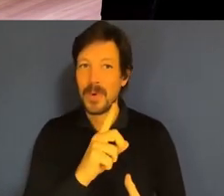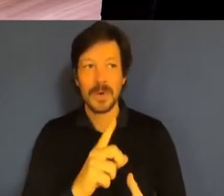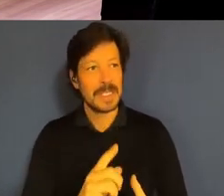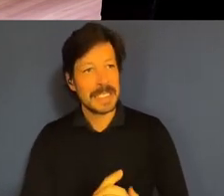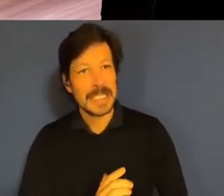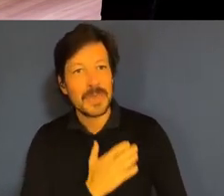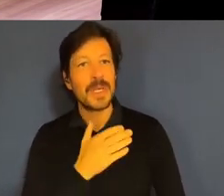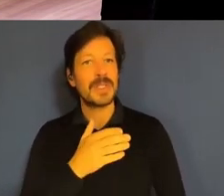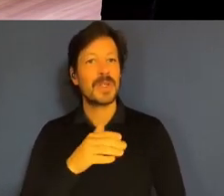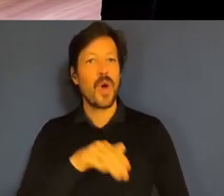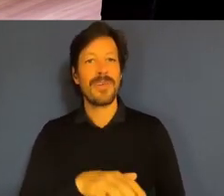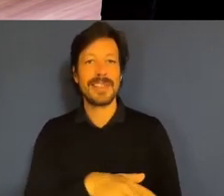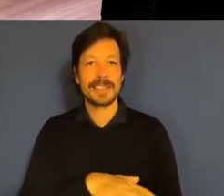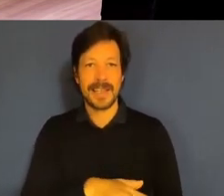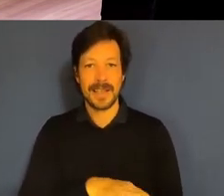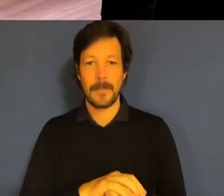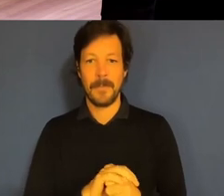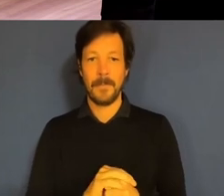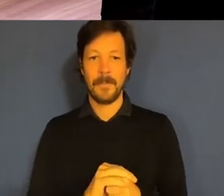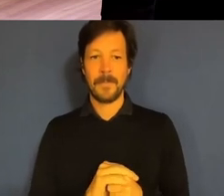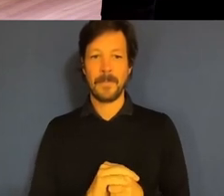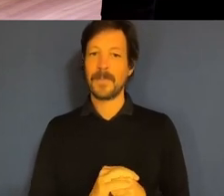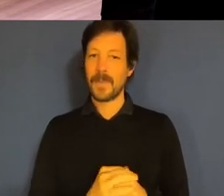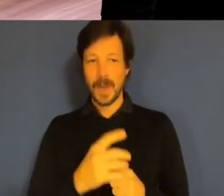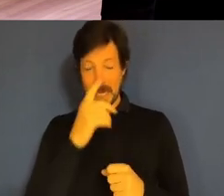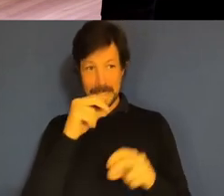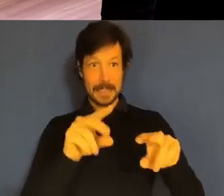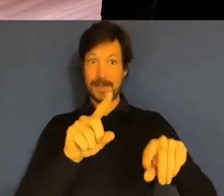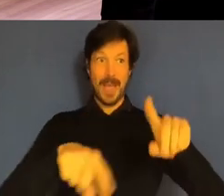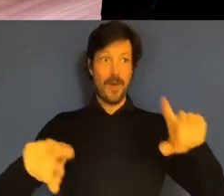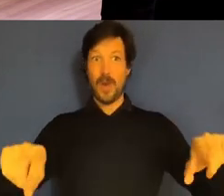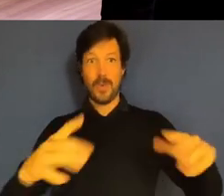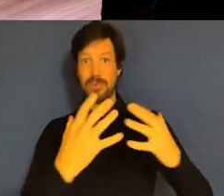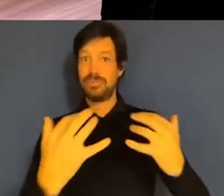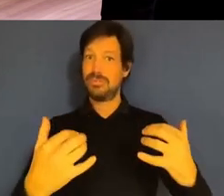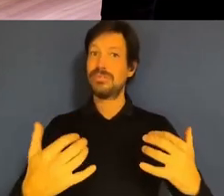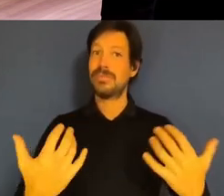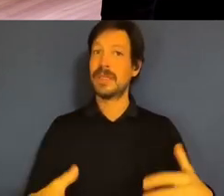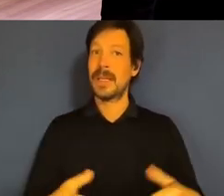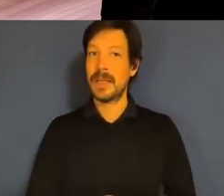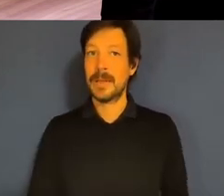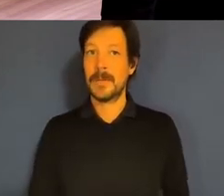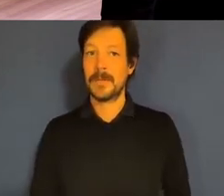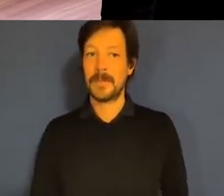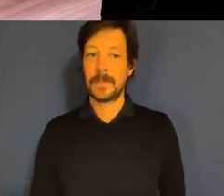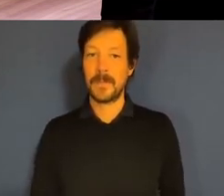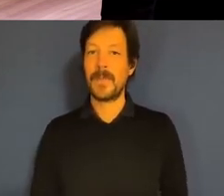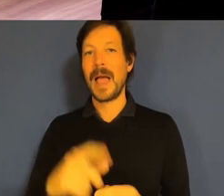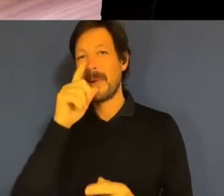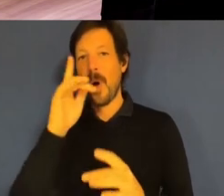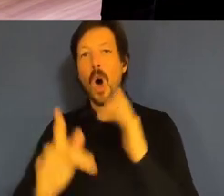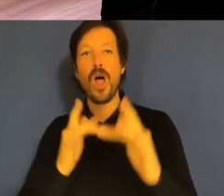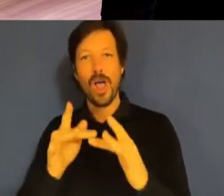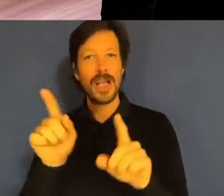and great to see you all here. And I think that diversity, I can see just in this room, but I know there will also be diversity in all the viewers online as well.